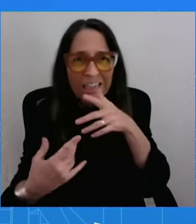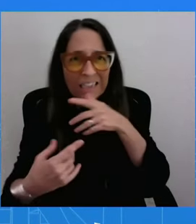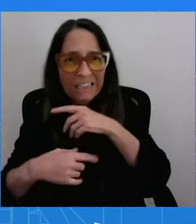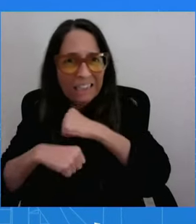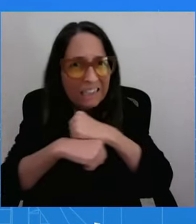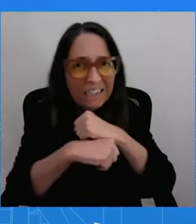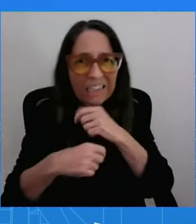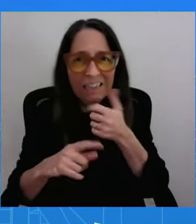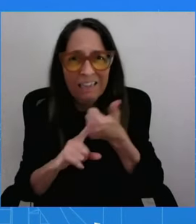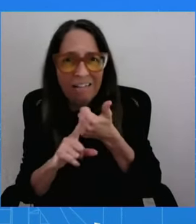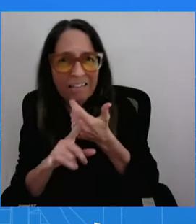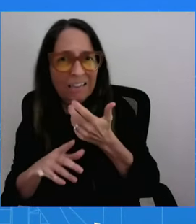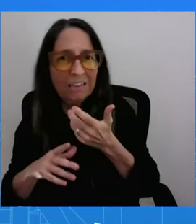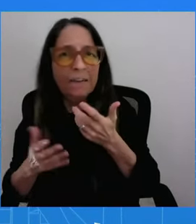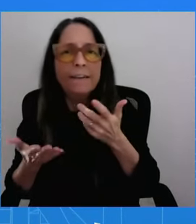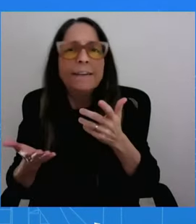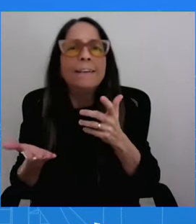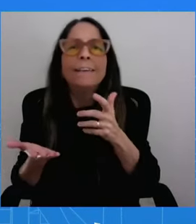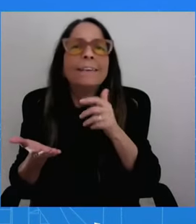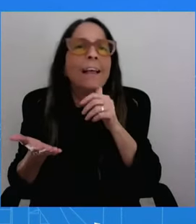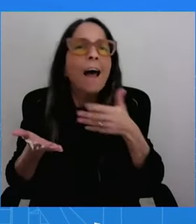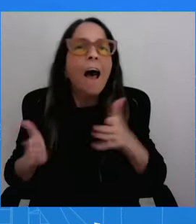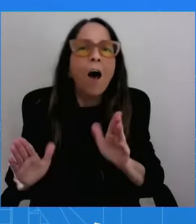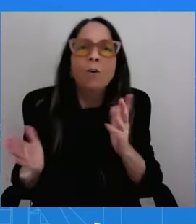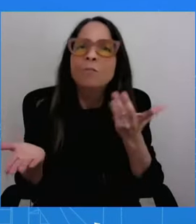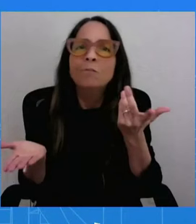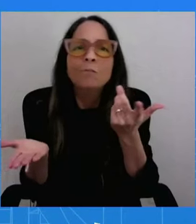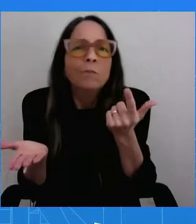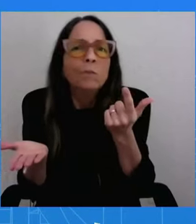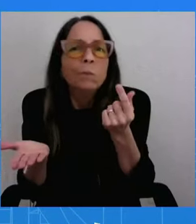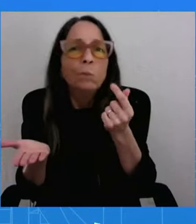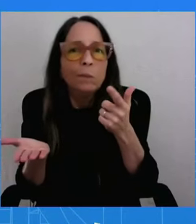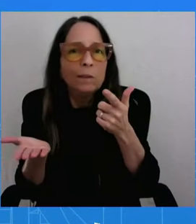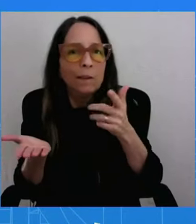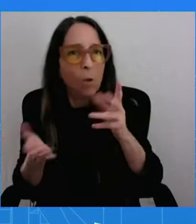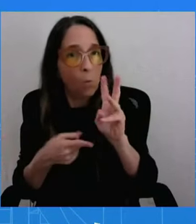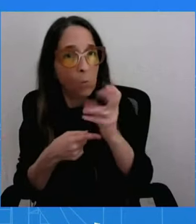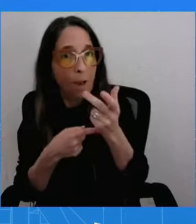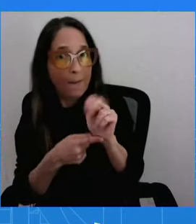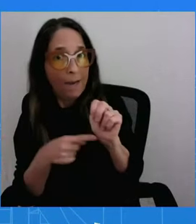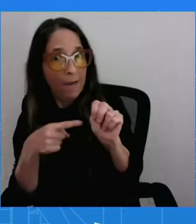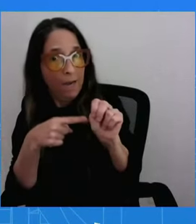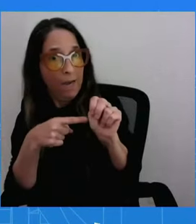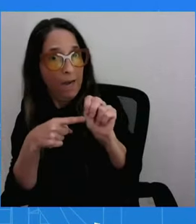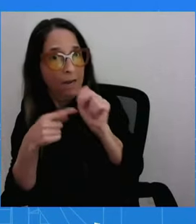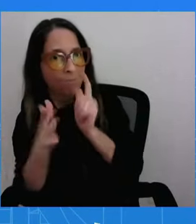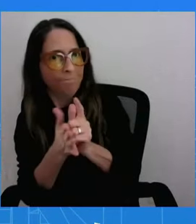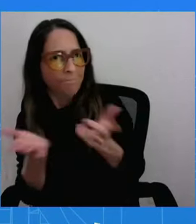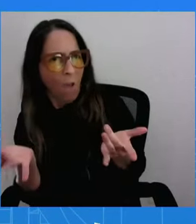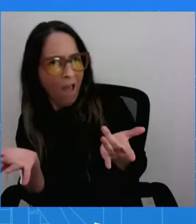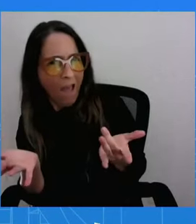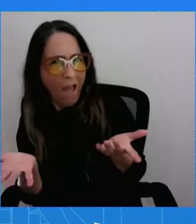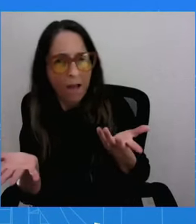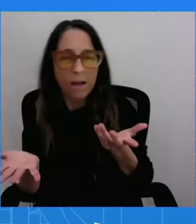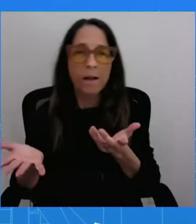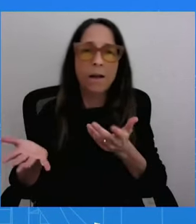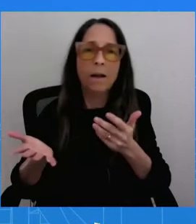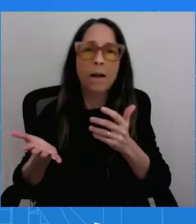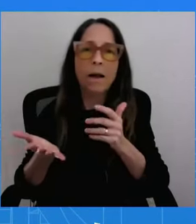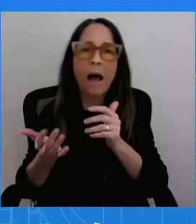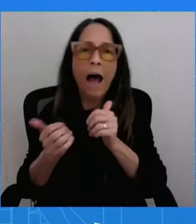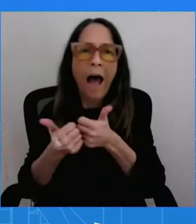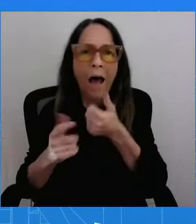from? Yeah, on your first question, I cannot point to connective tissue between